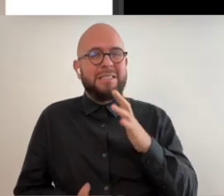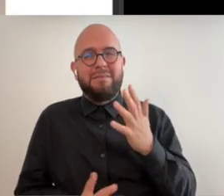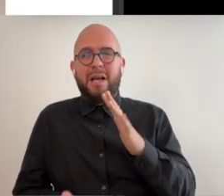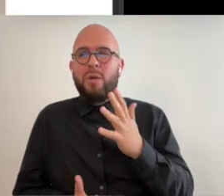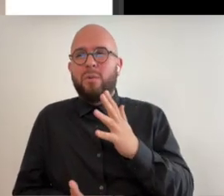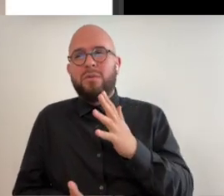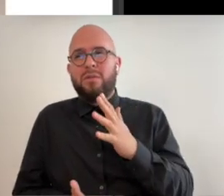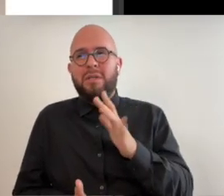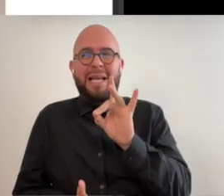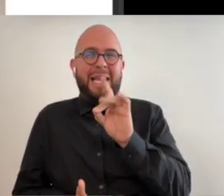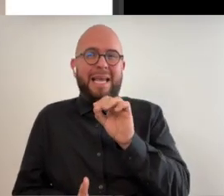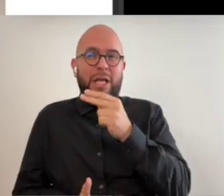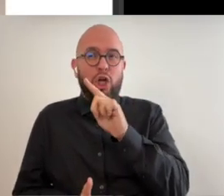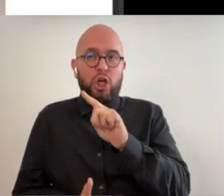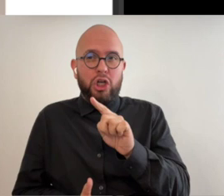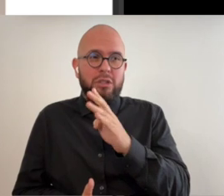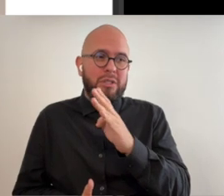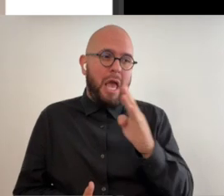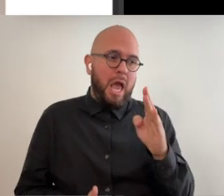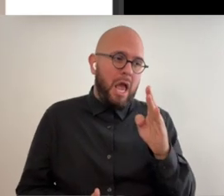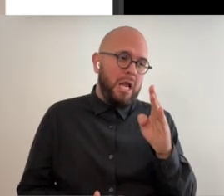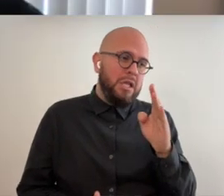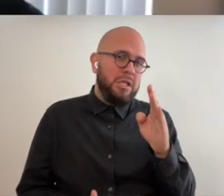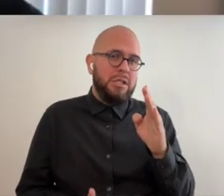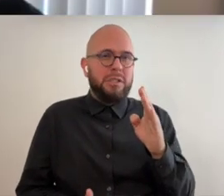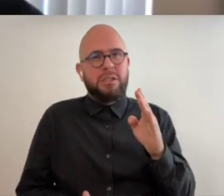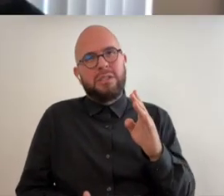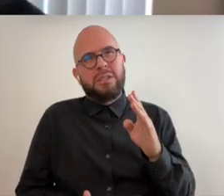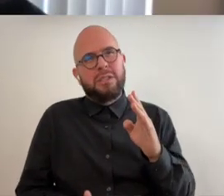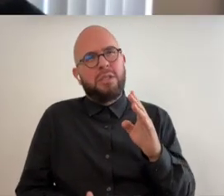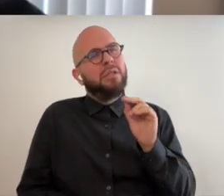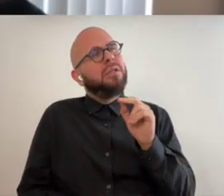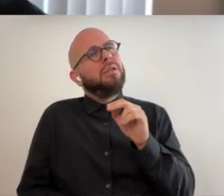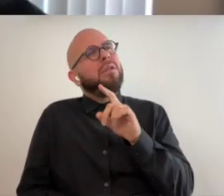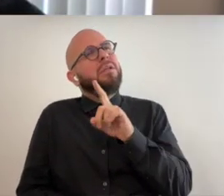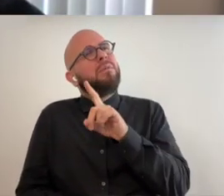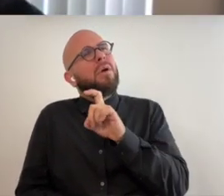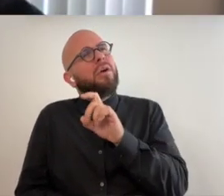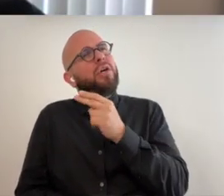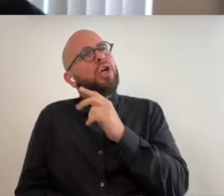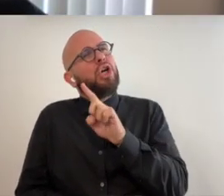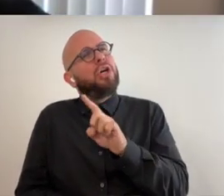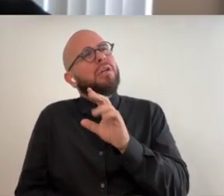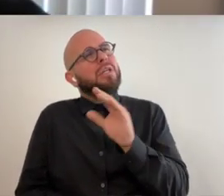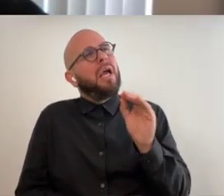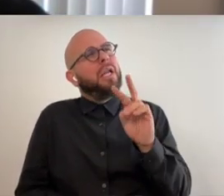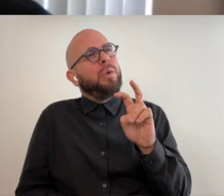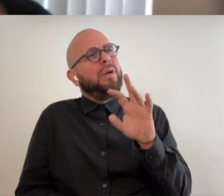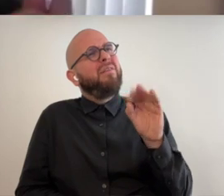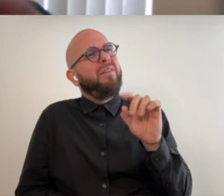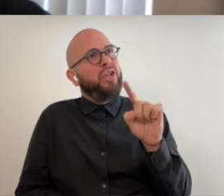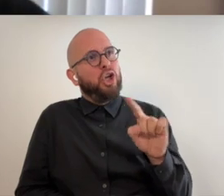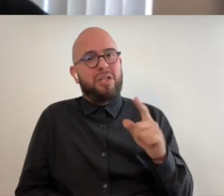was it about 80 hertz and it's about about 100 hertz and about 250 hertz um